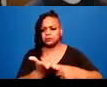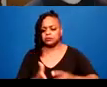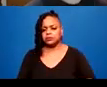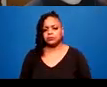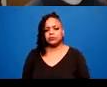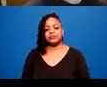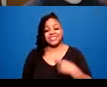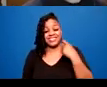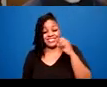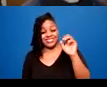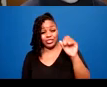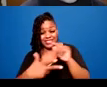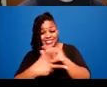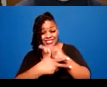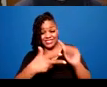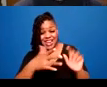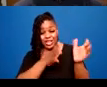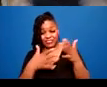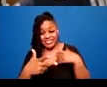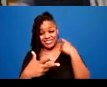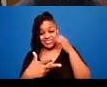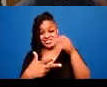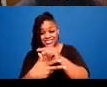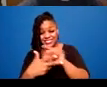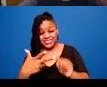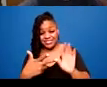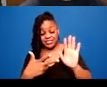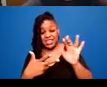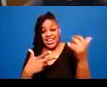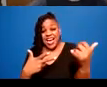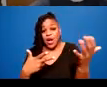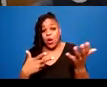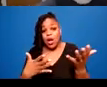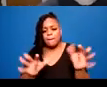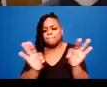responses, it's important to understand that triggers can be almost anything.